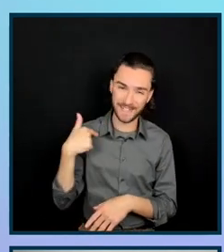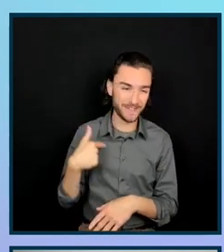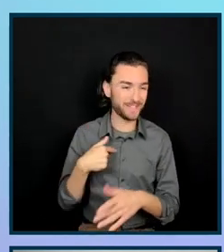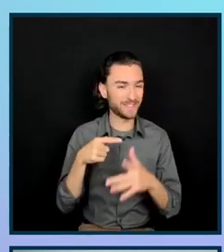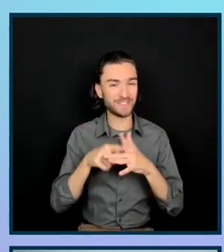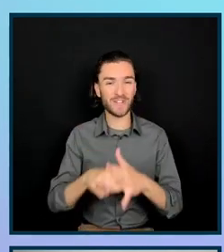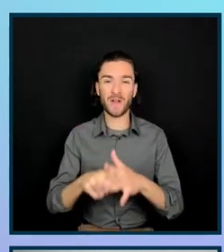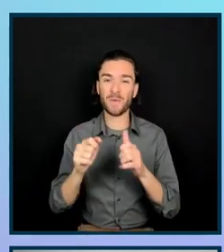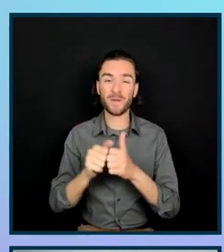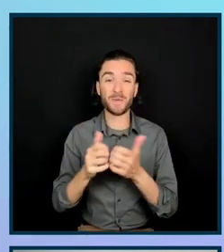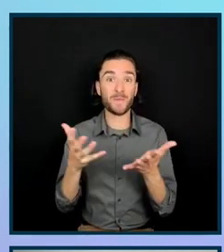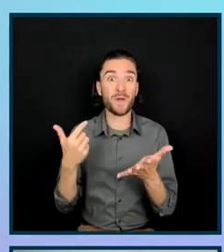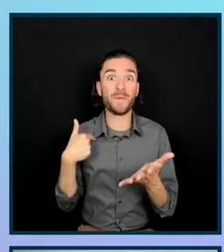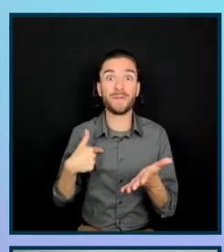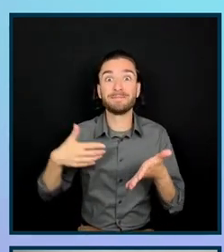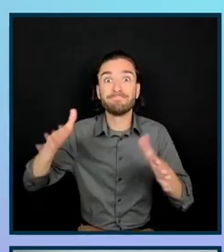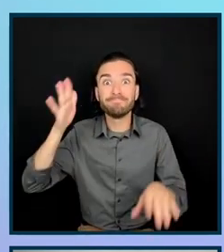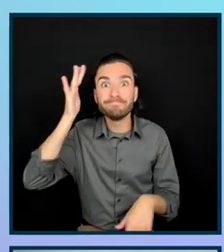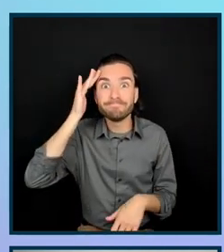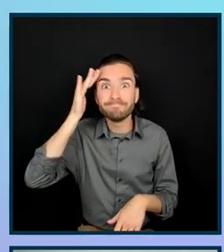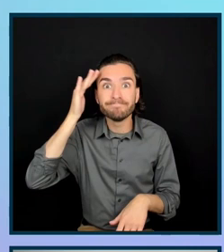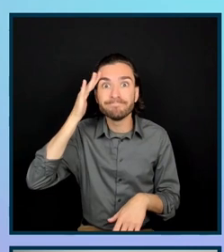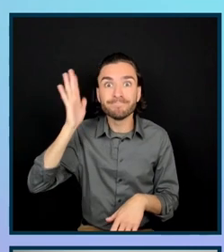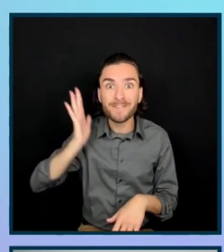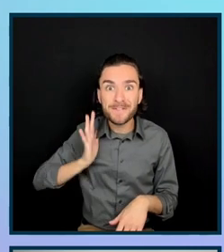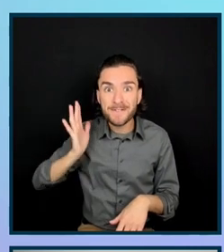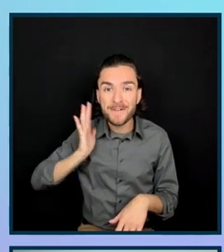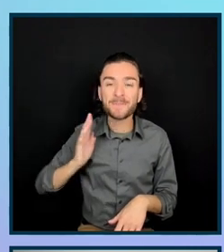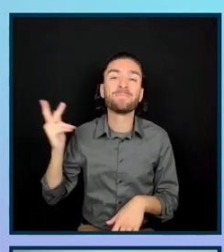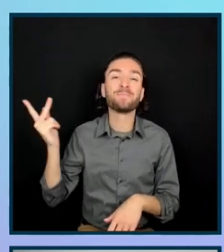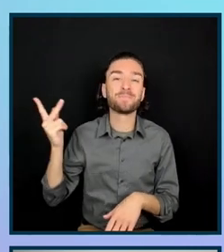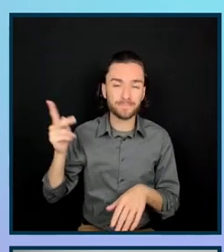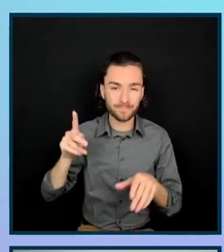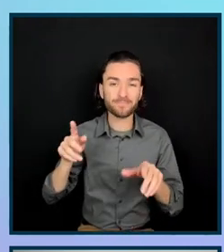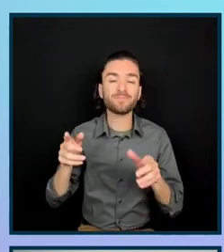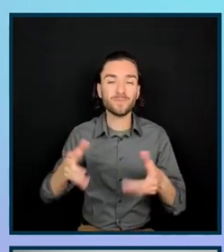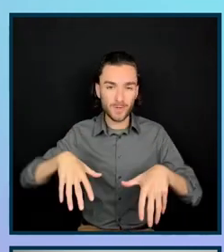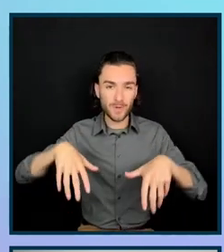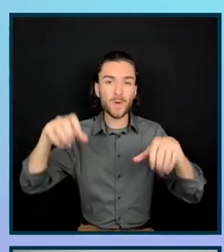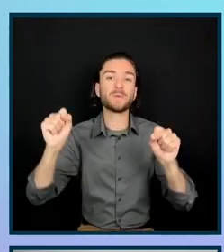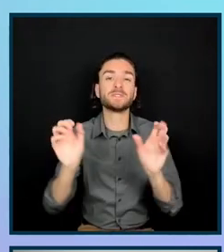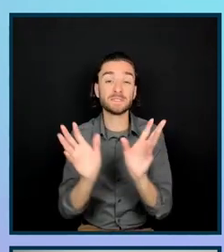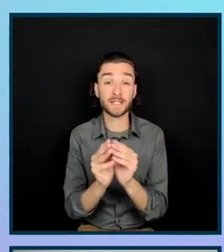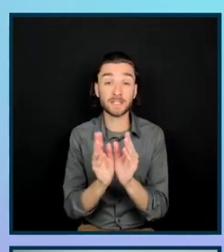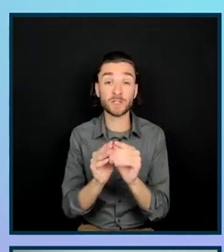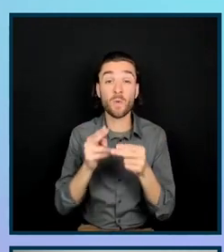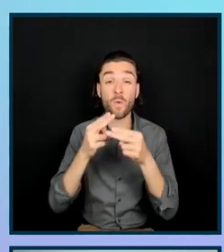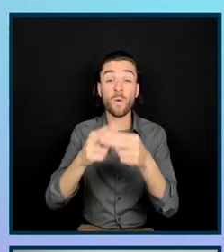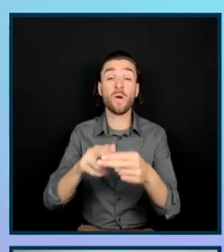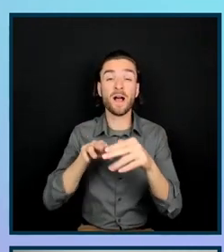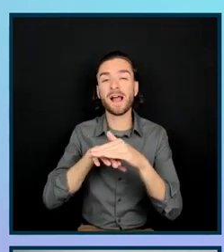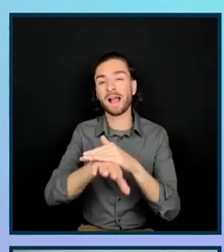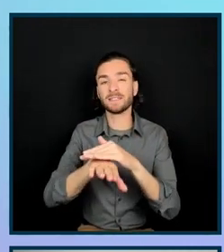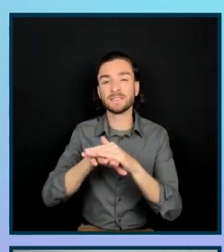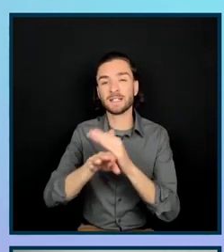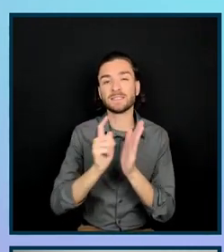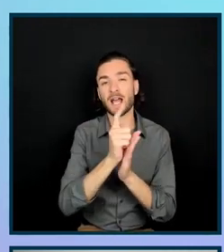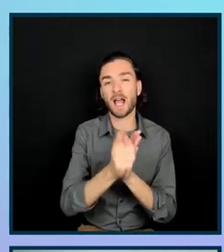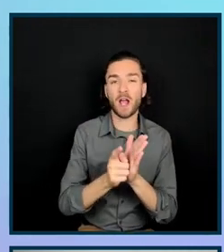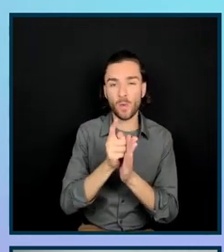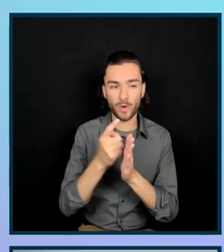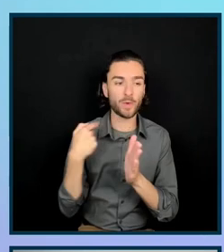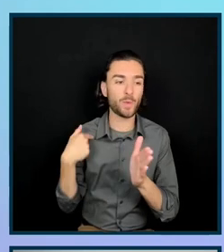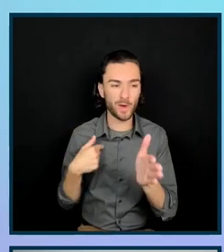and true. At Sandstorm, Devin and I run training sessions called Access Hours, where we break down WCAG and best